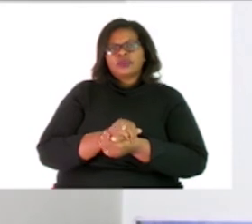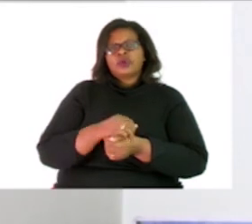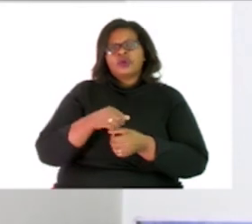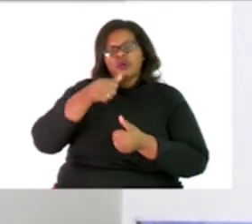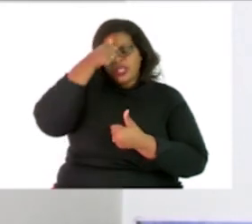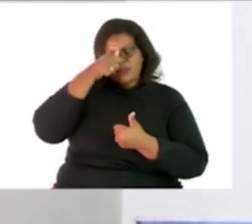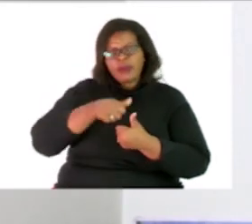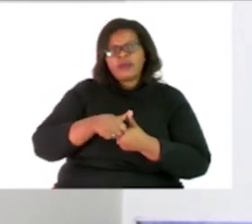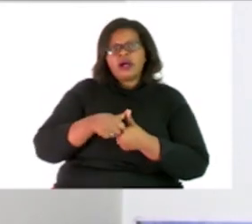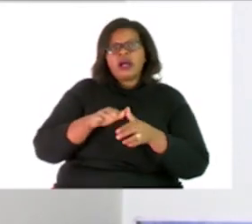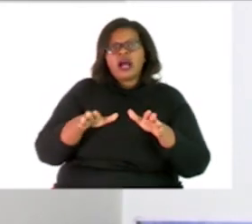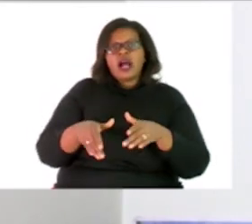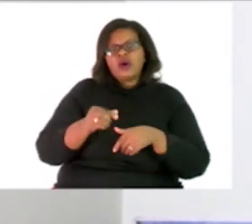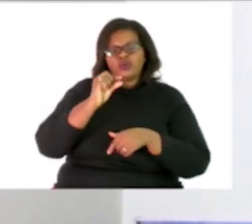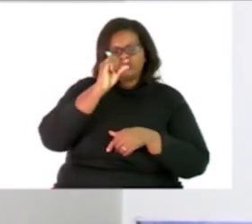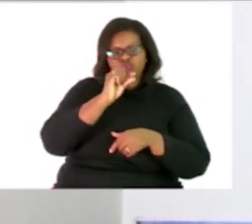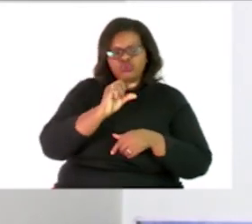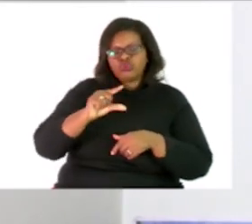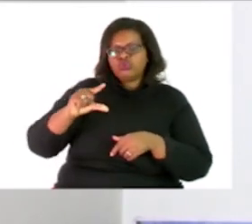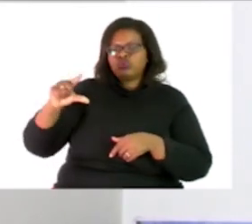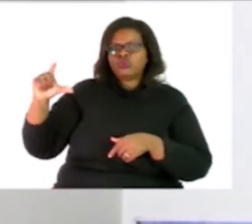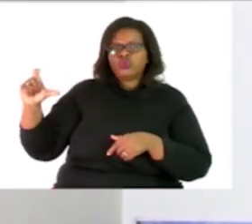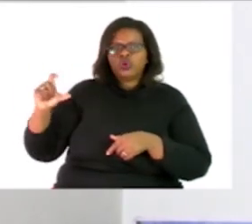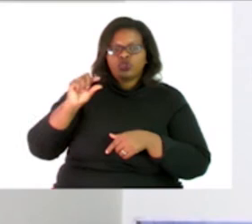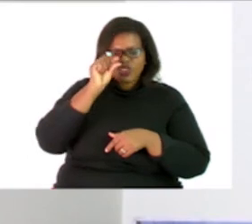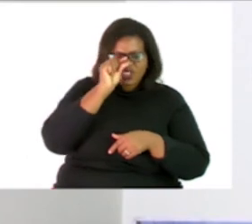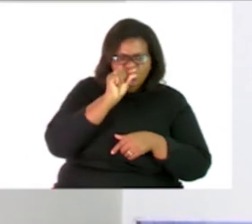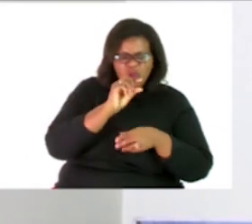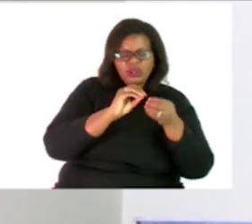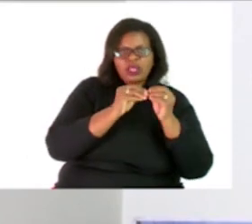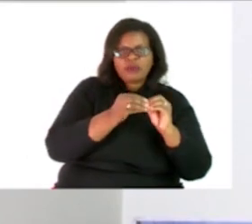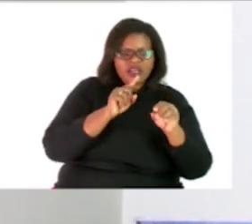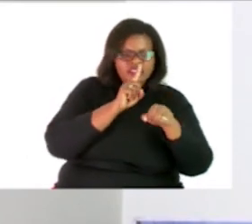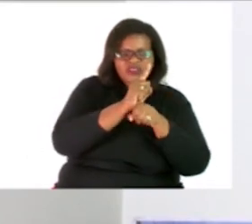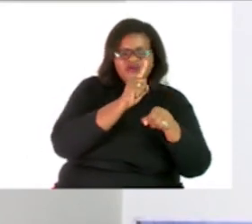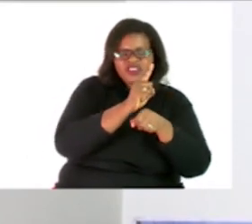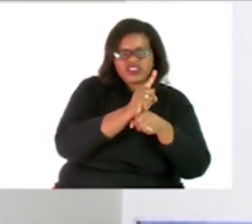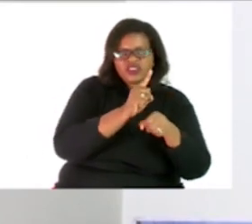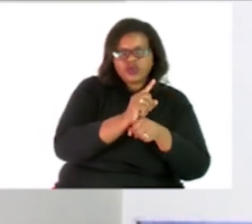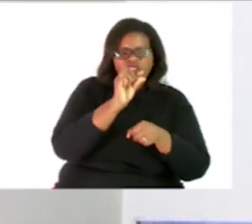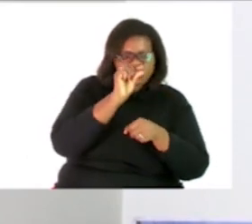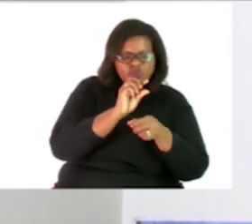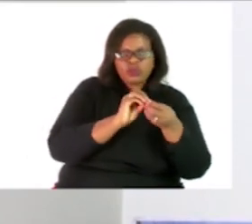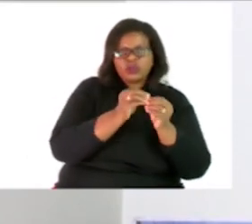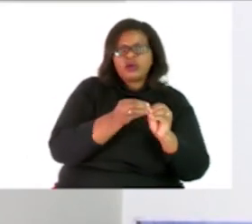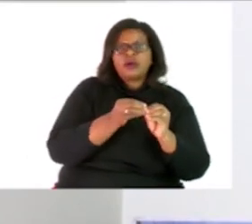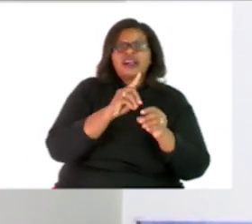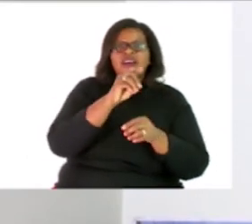If we arrange numbers You can already see that the smallest is the first one Which is 10